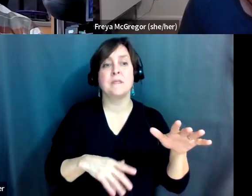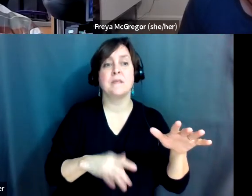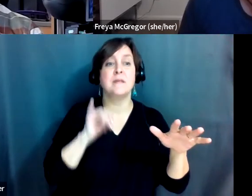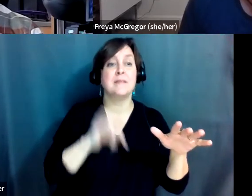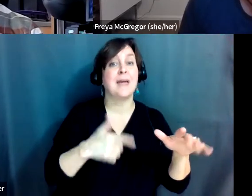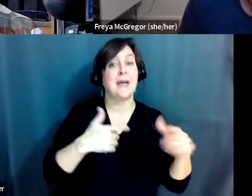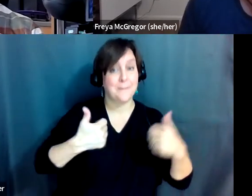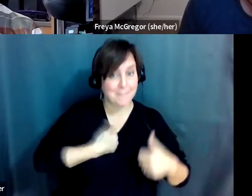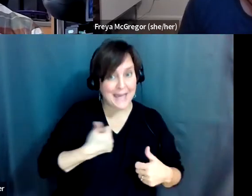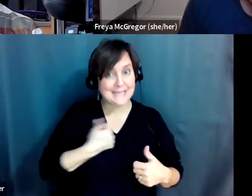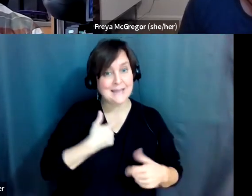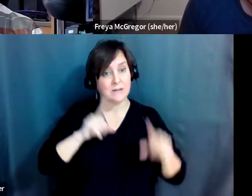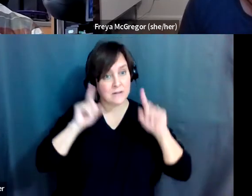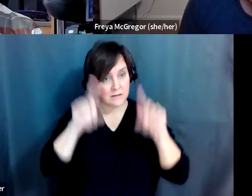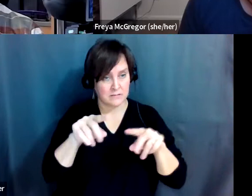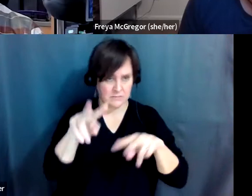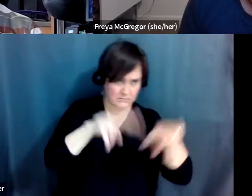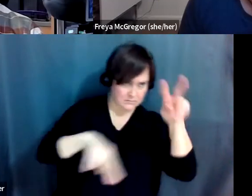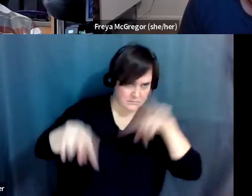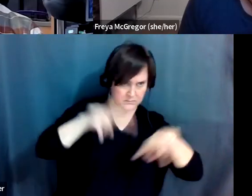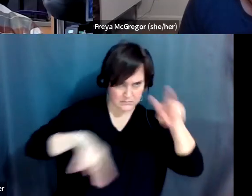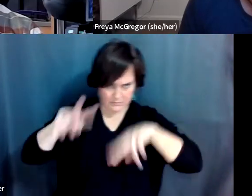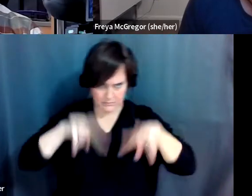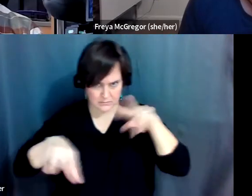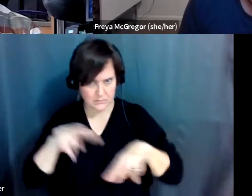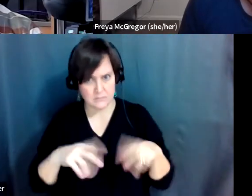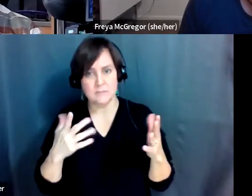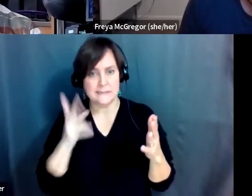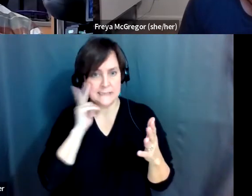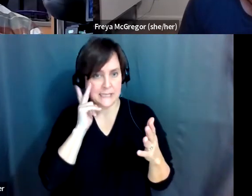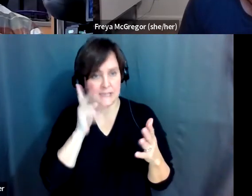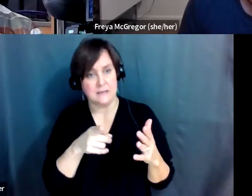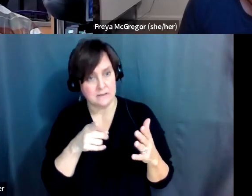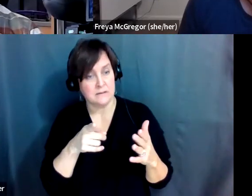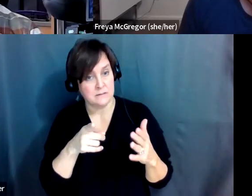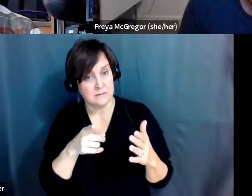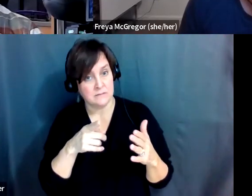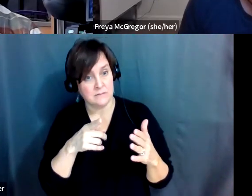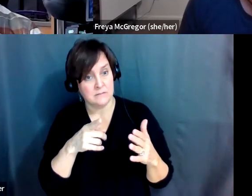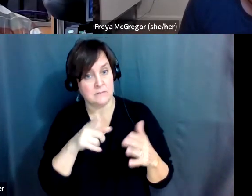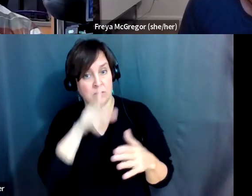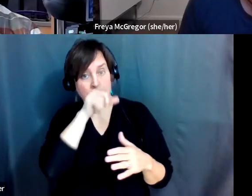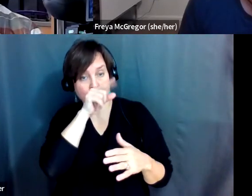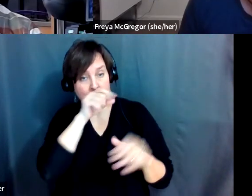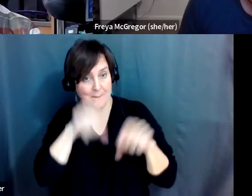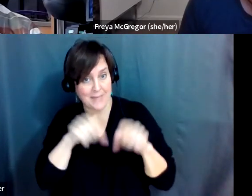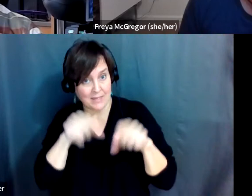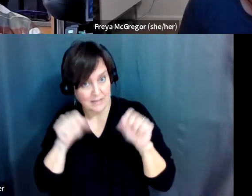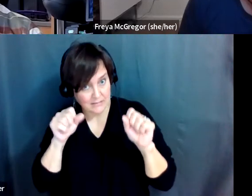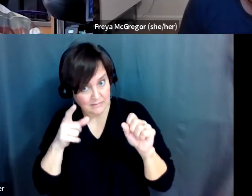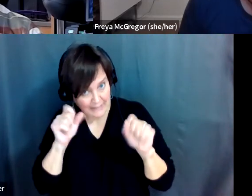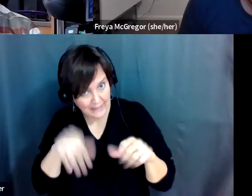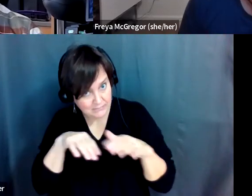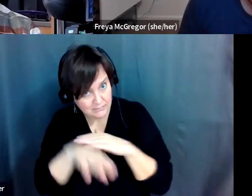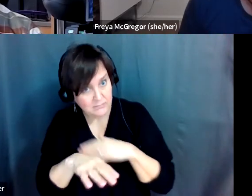and completed a build a bird ability survey. And you can either access that via the bird ability map or our